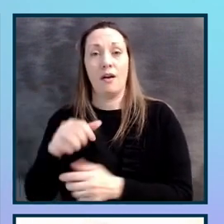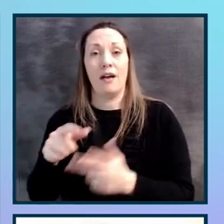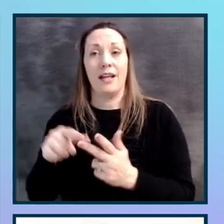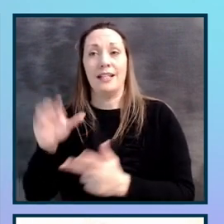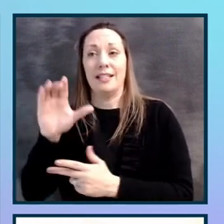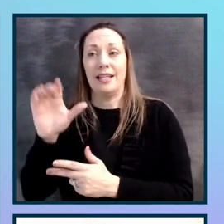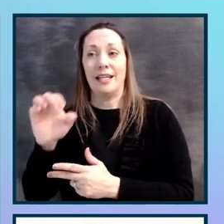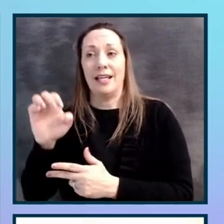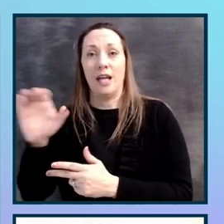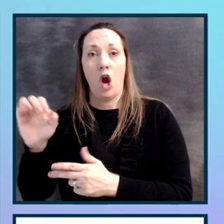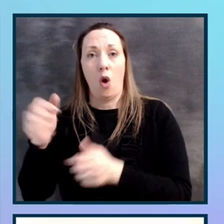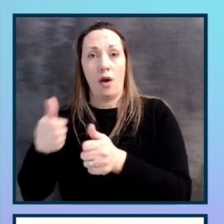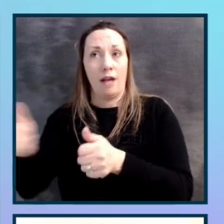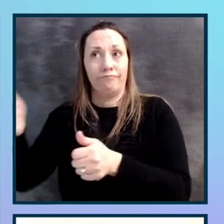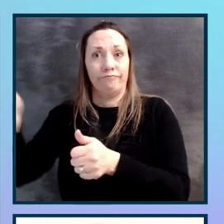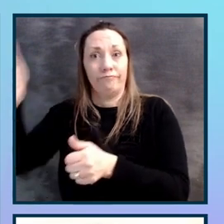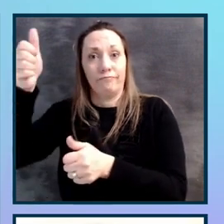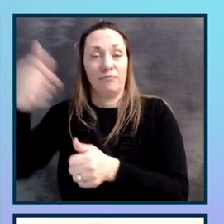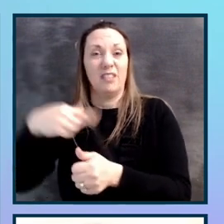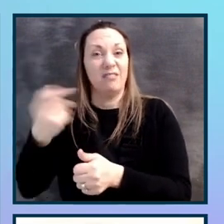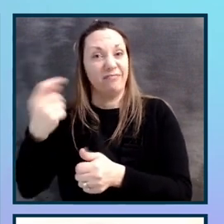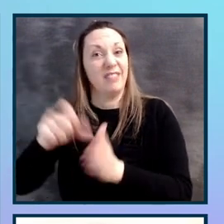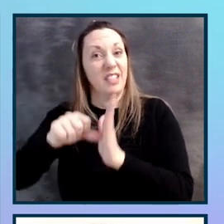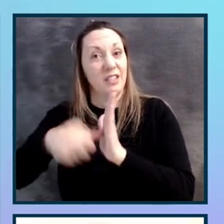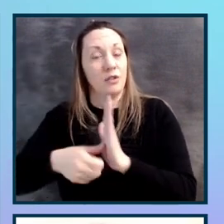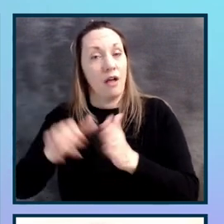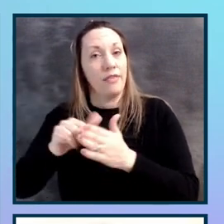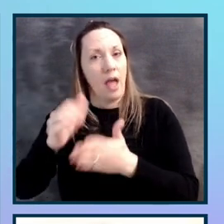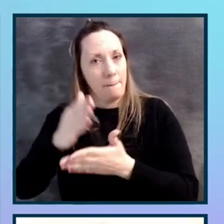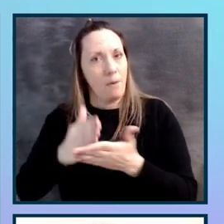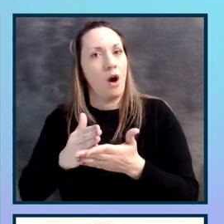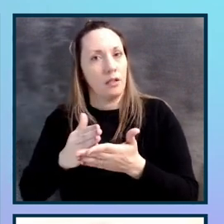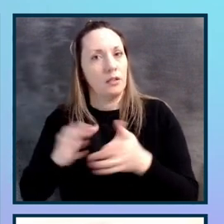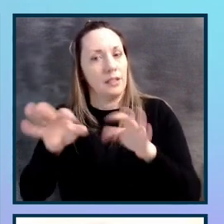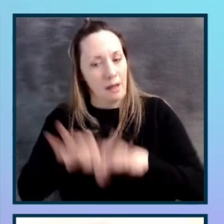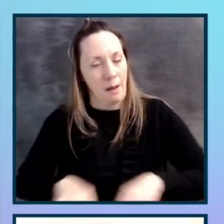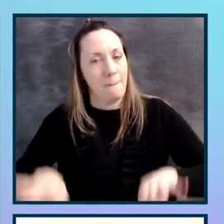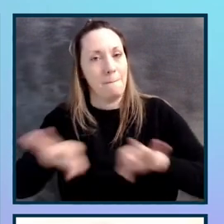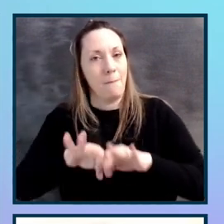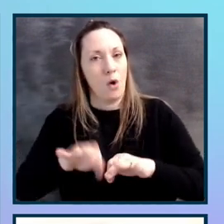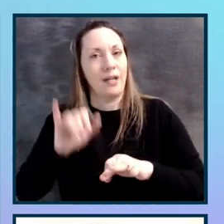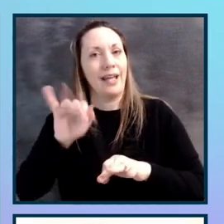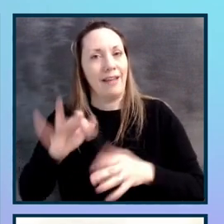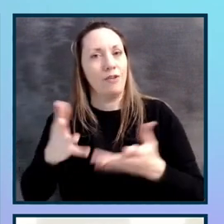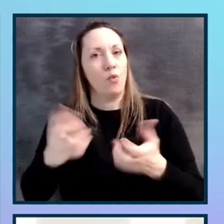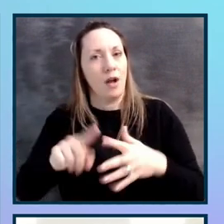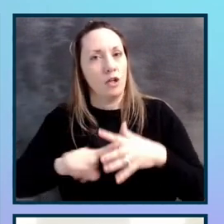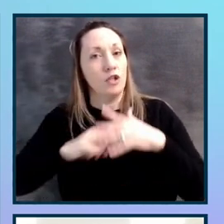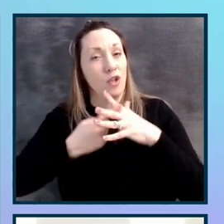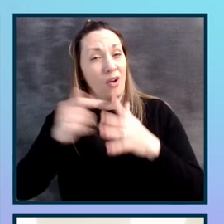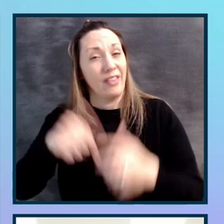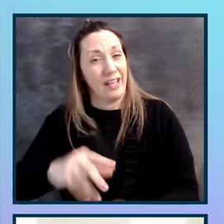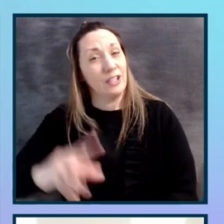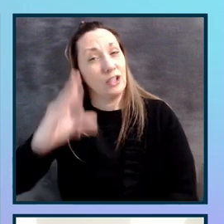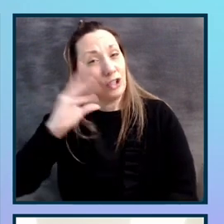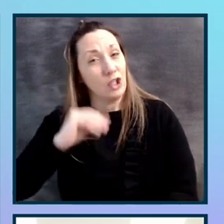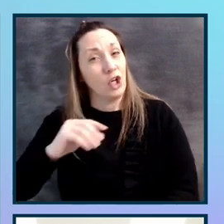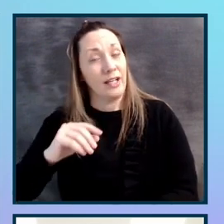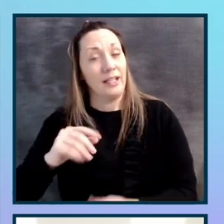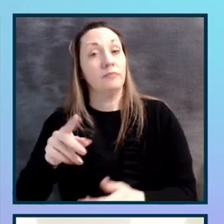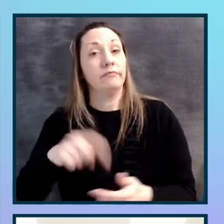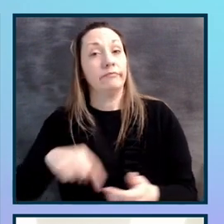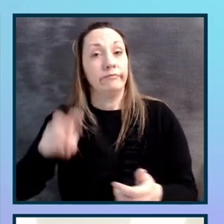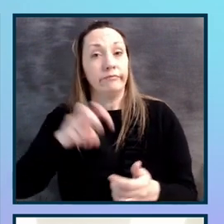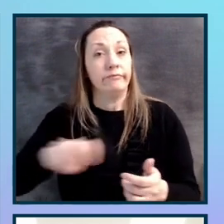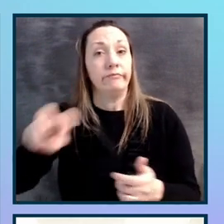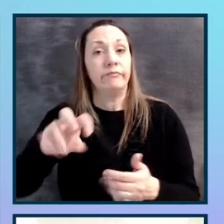McMillan. And I can't stress how important this part is to anyone starting this journey. And I think this part of the process